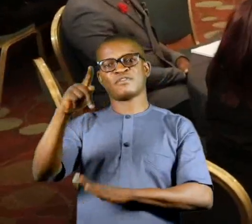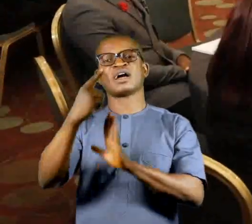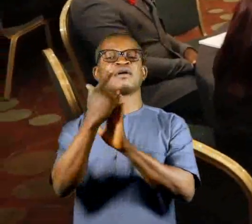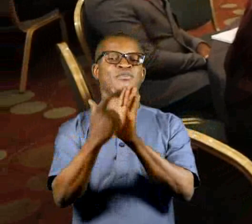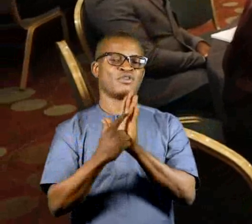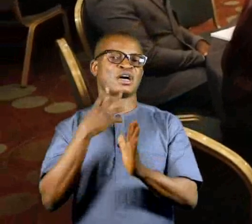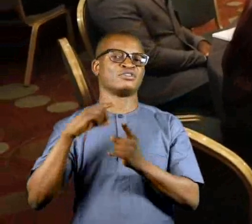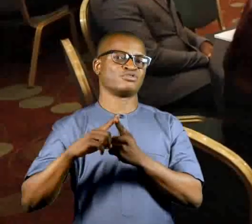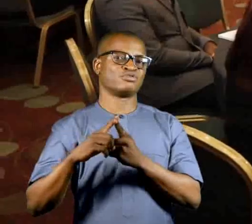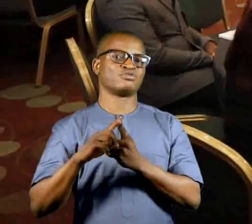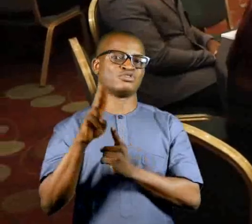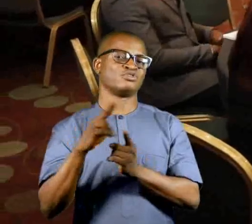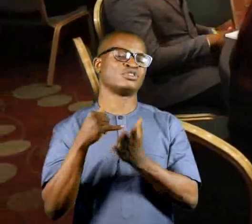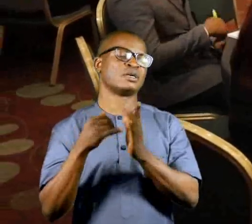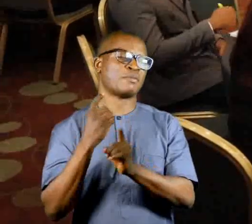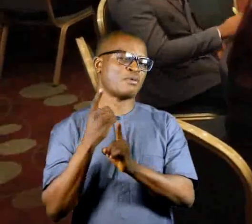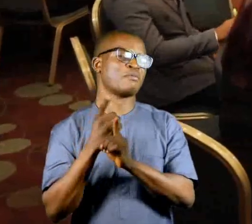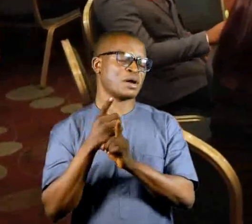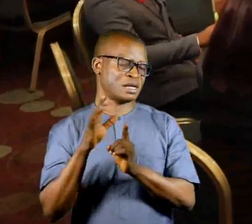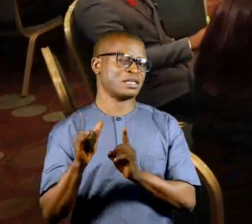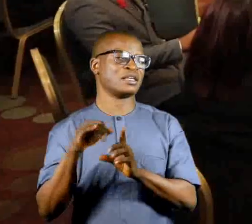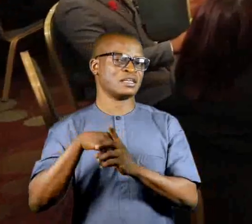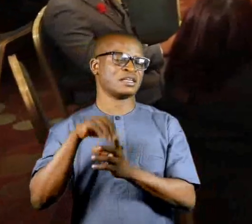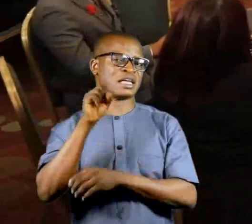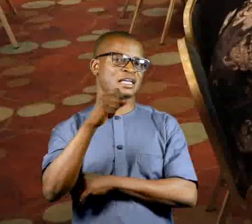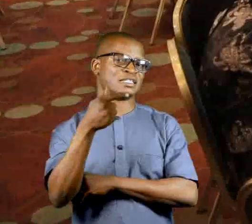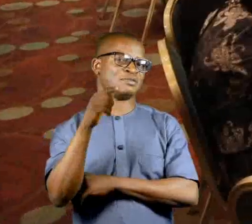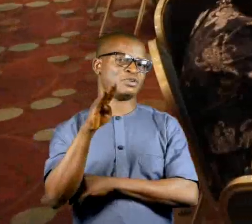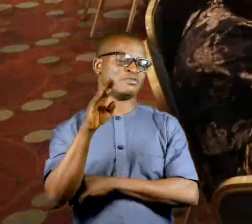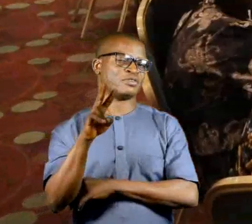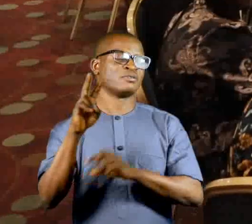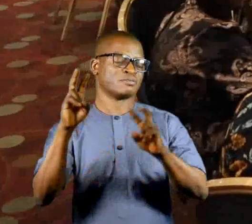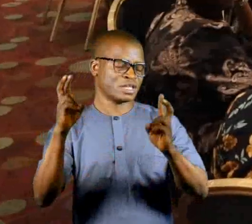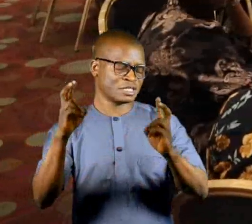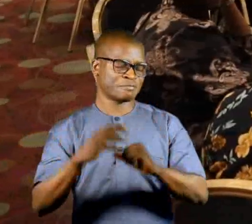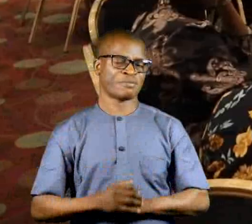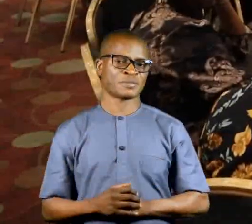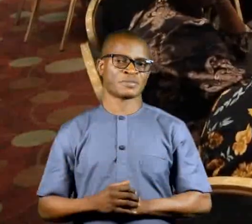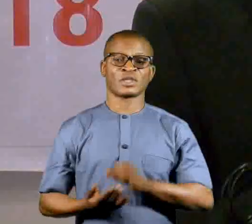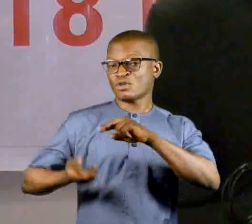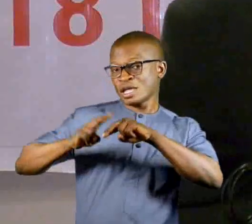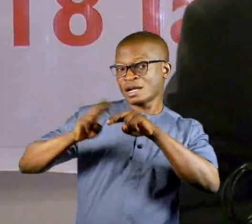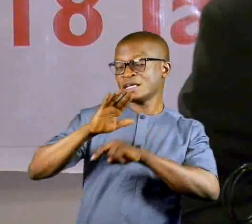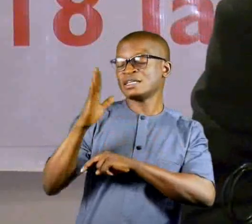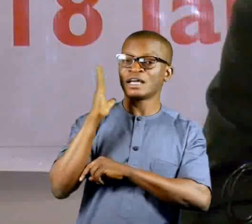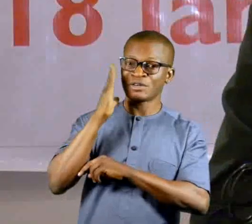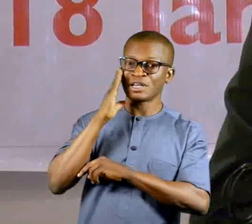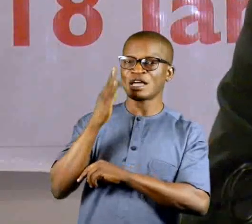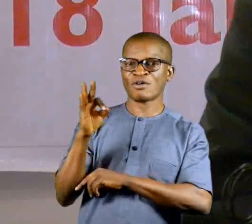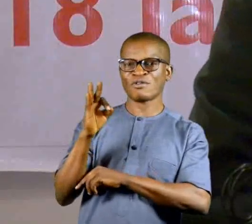apply them appropriately in the determination of SBBV cases. To enhance their knowledge of emerging